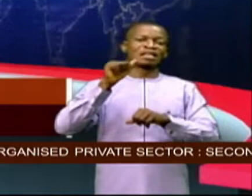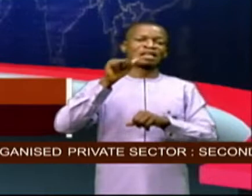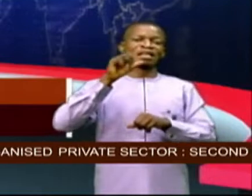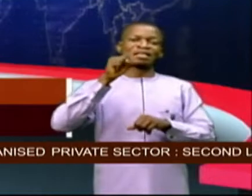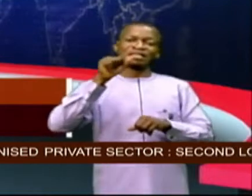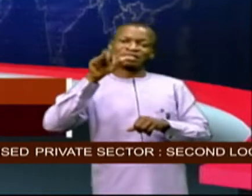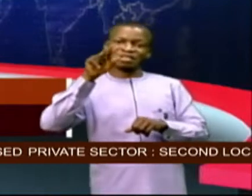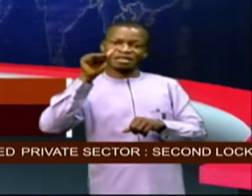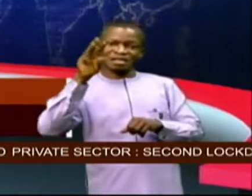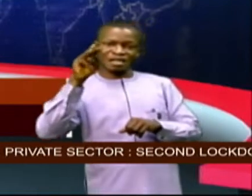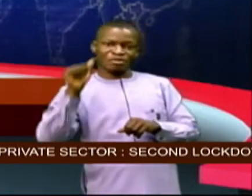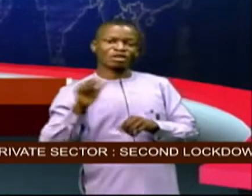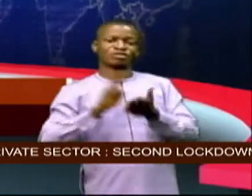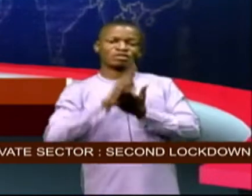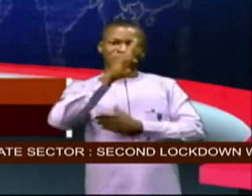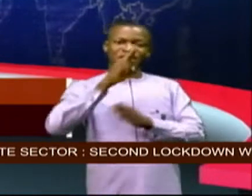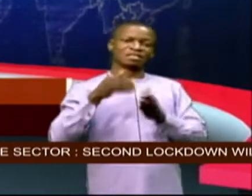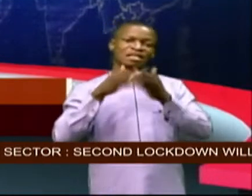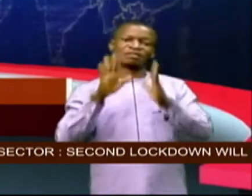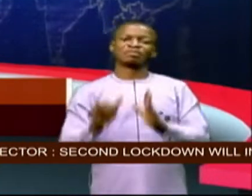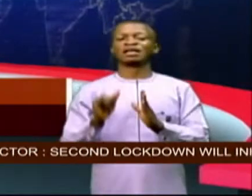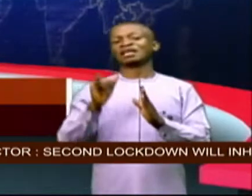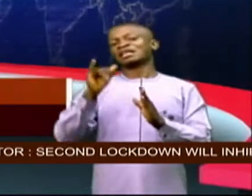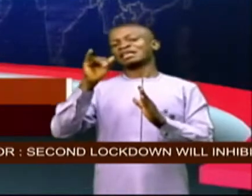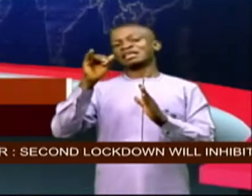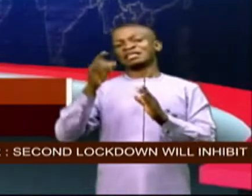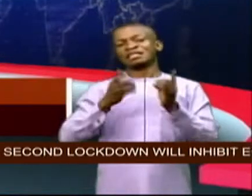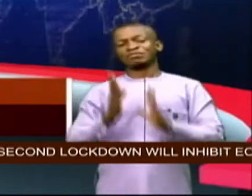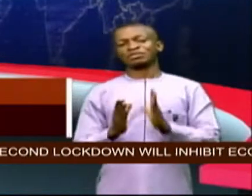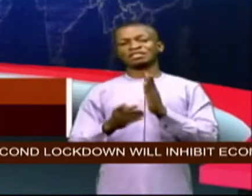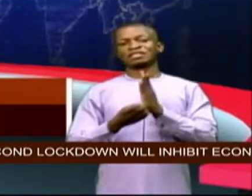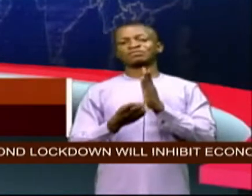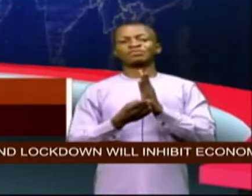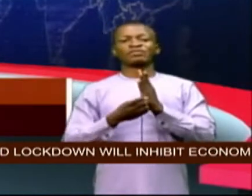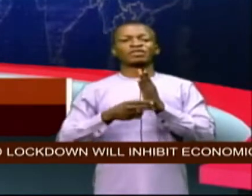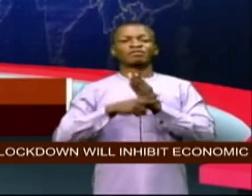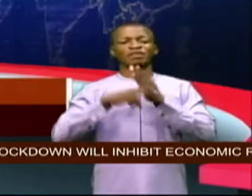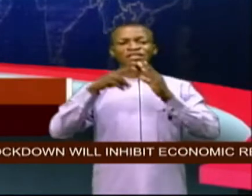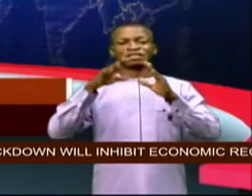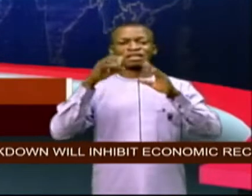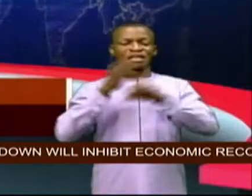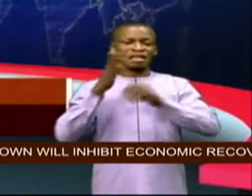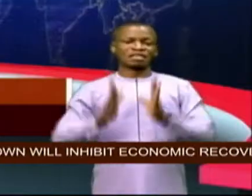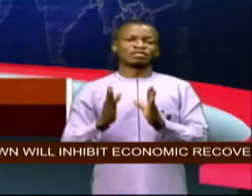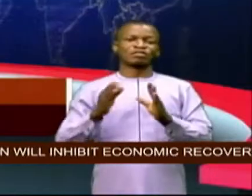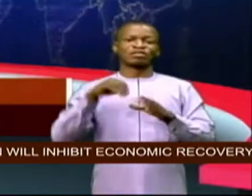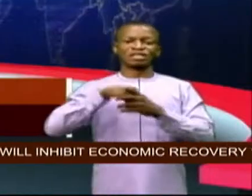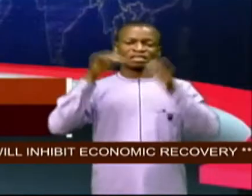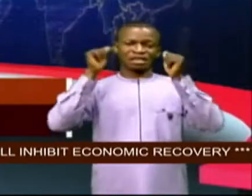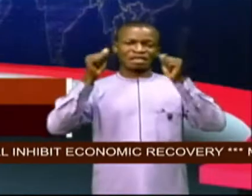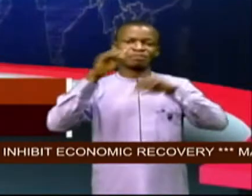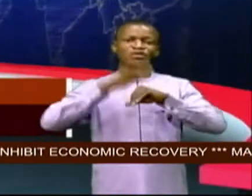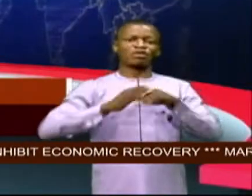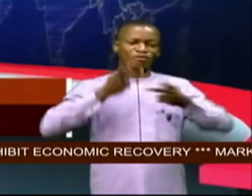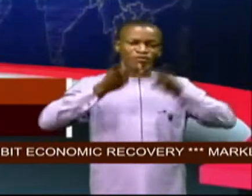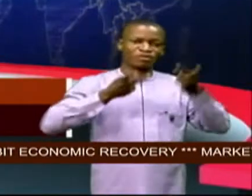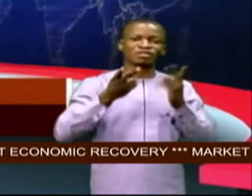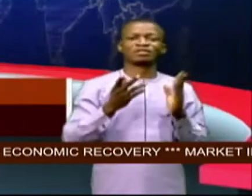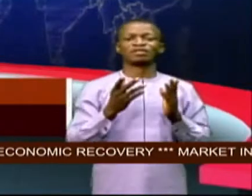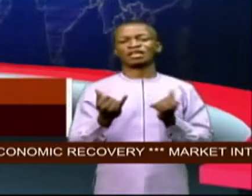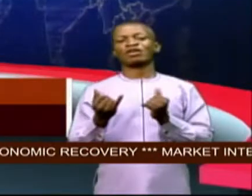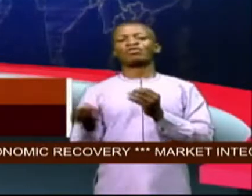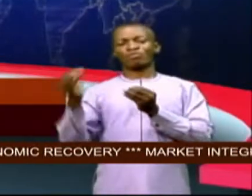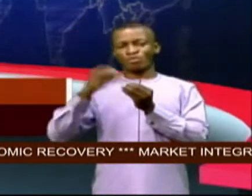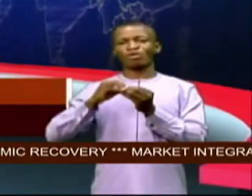led by the deputy vice chancellor academics professor olayemi akiwumi on a courtesy visit eliasu ali